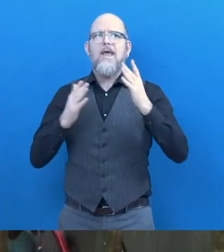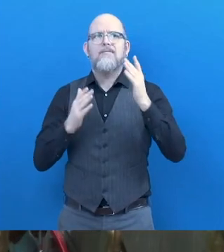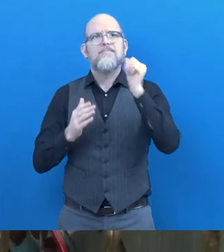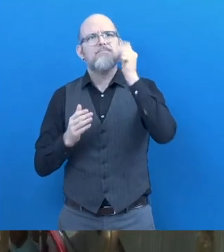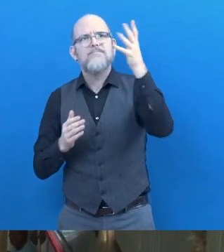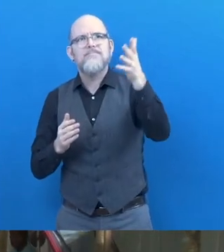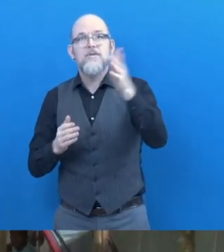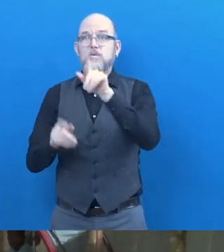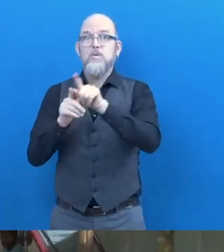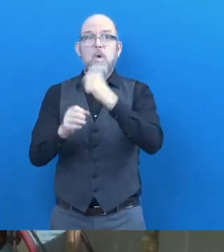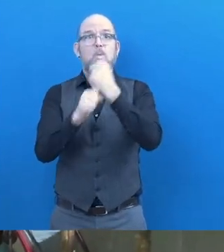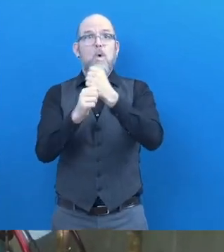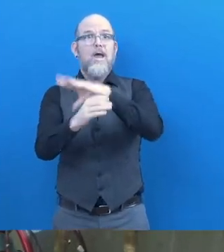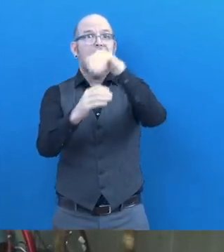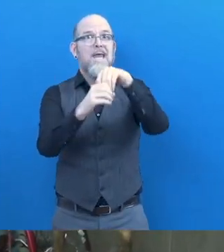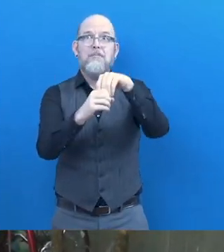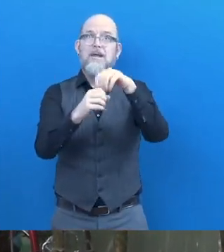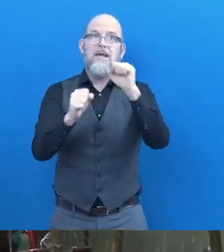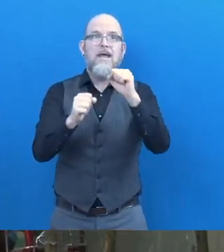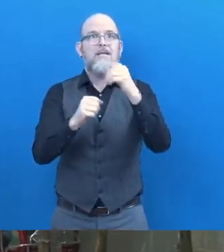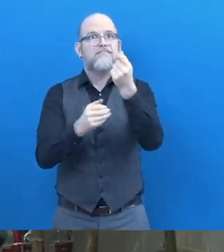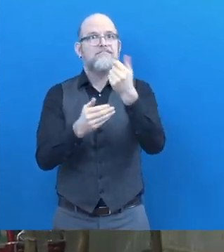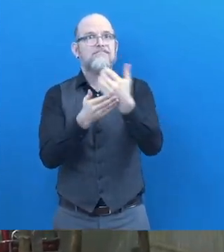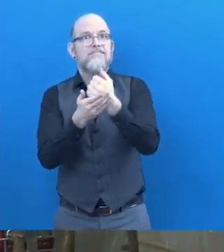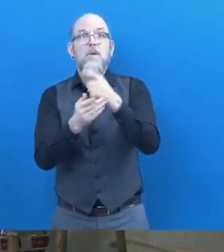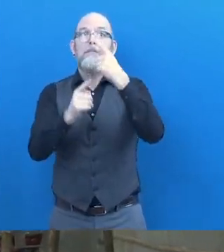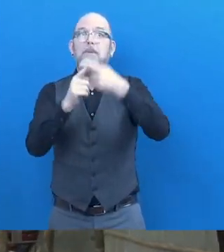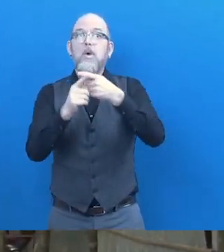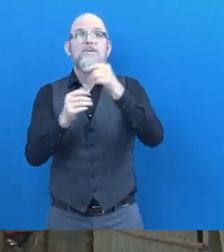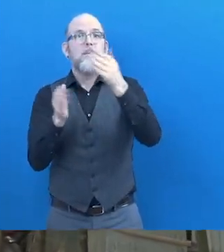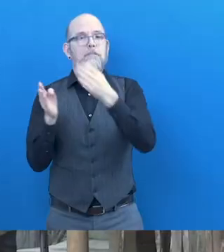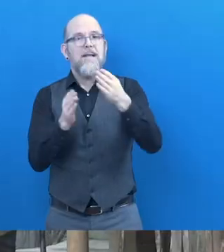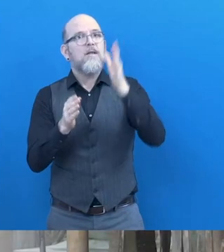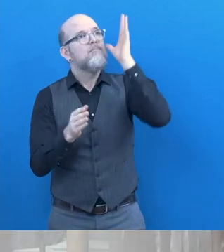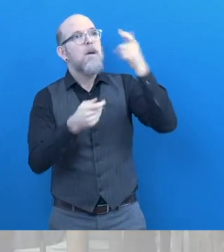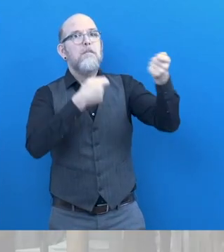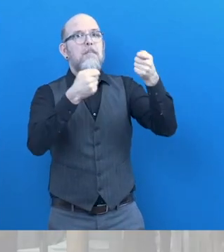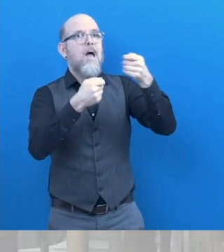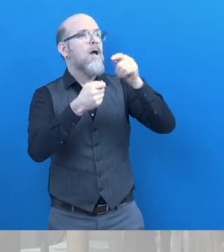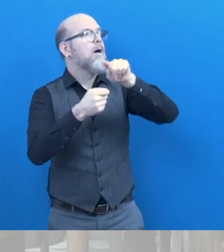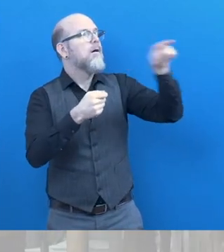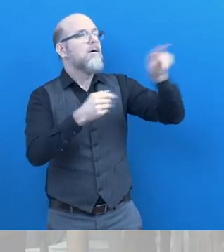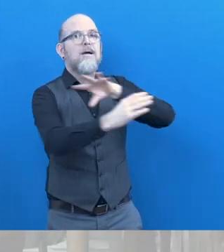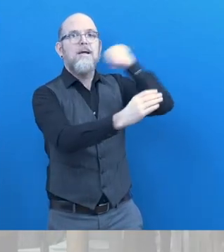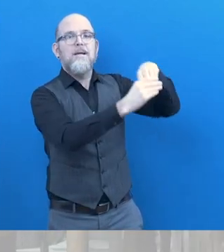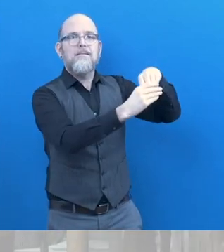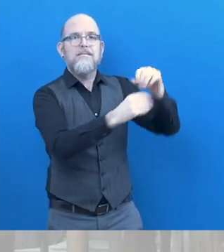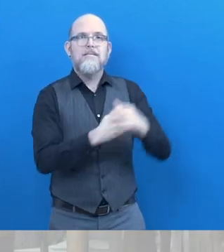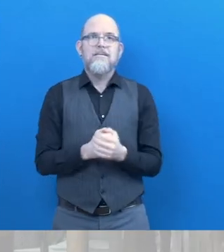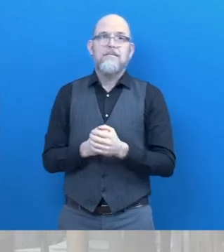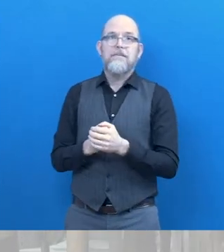disabilities. So they are all prepared for engaging in income-generating activities. What is next for Disability